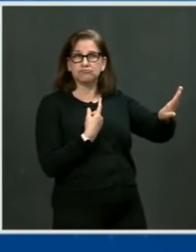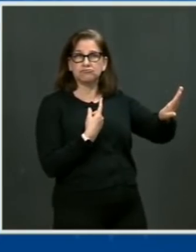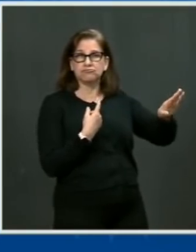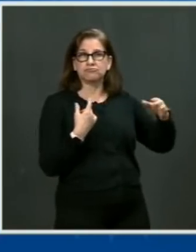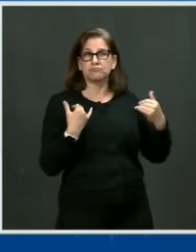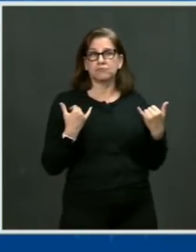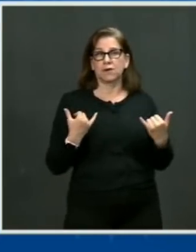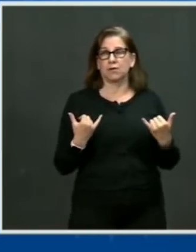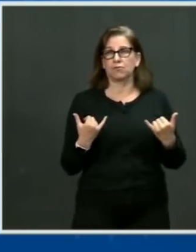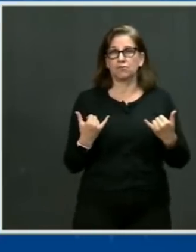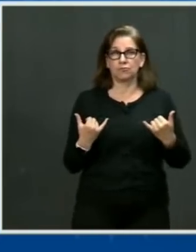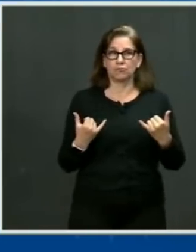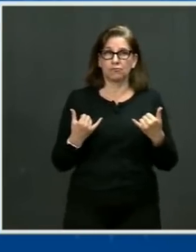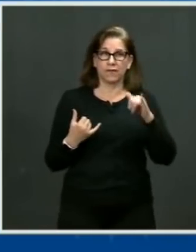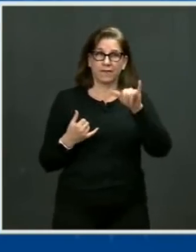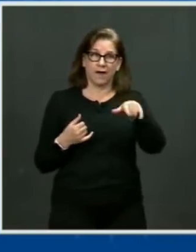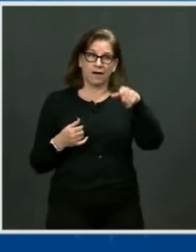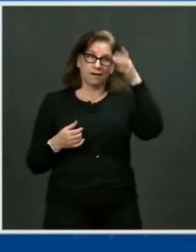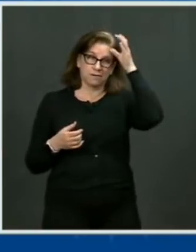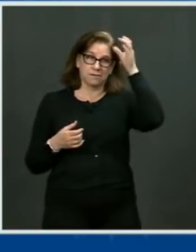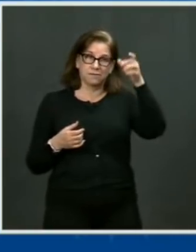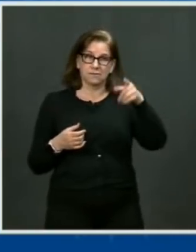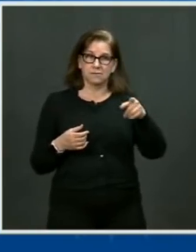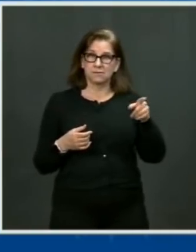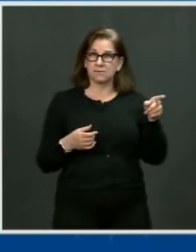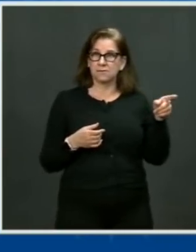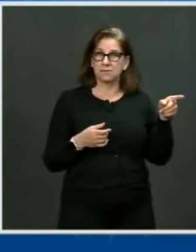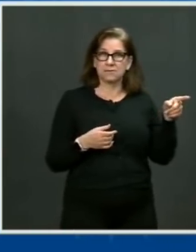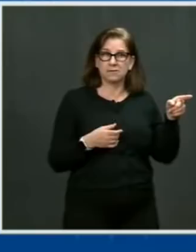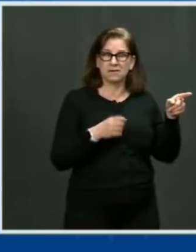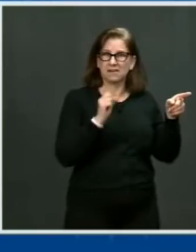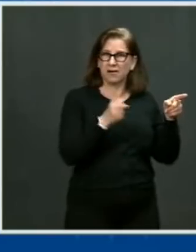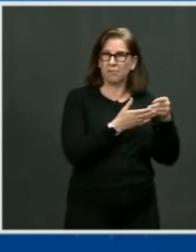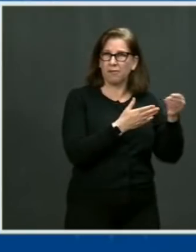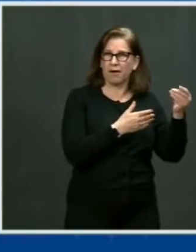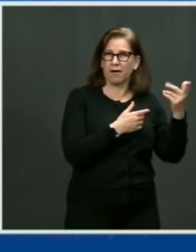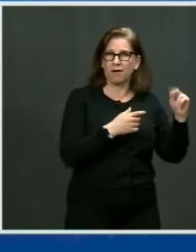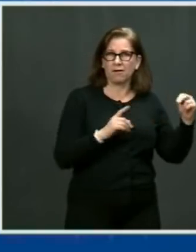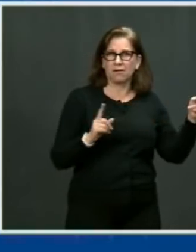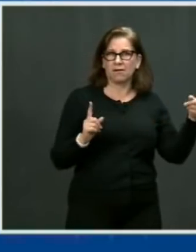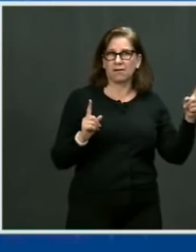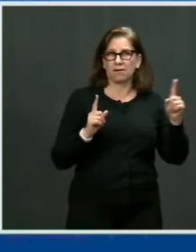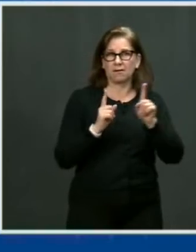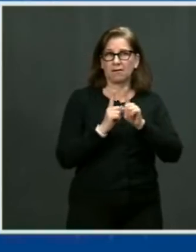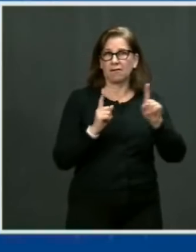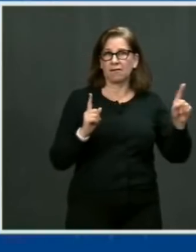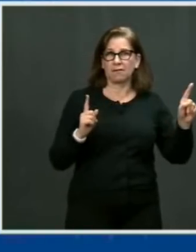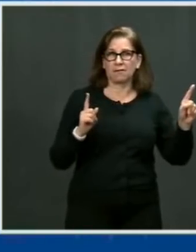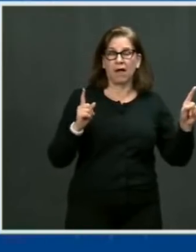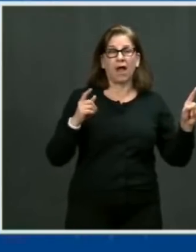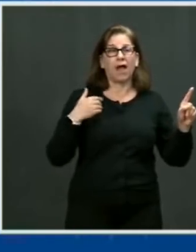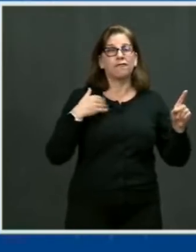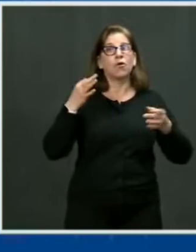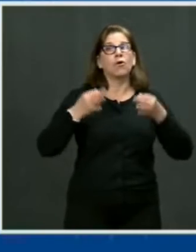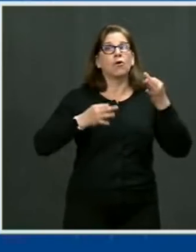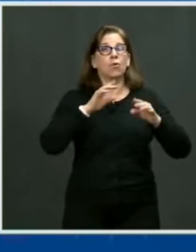they can own a weapon when they have a court order saying they are an abuser,